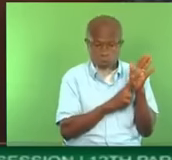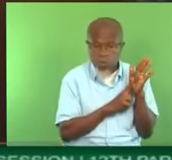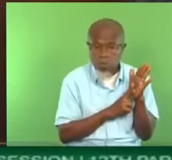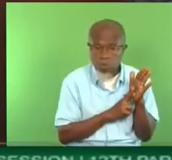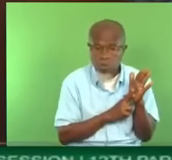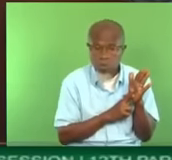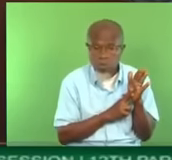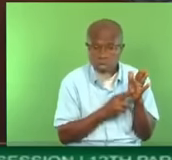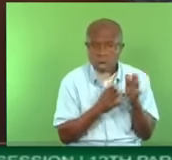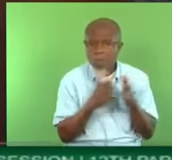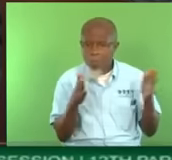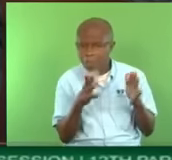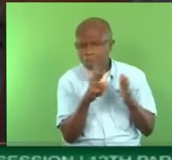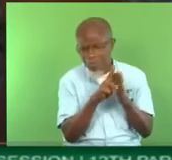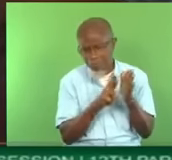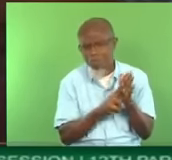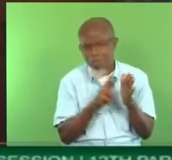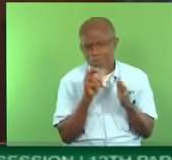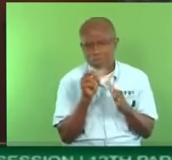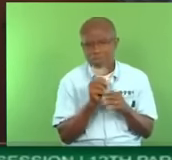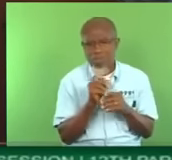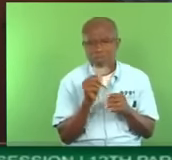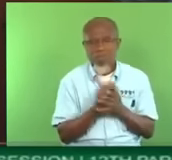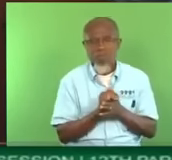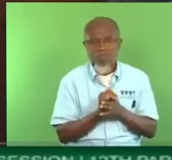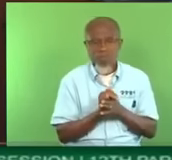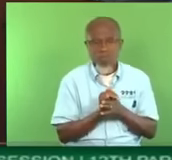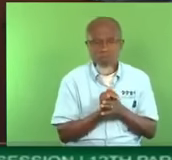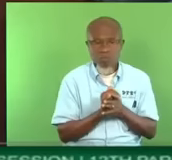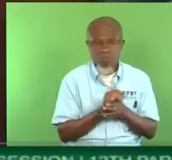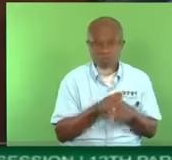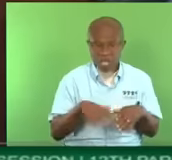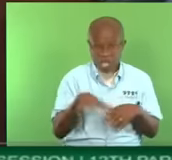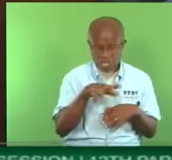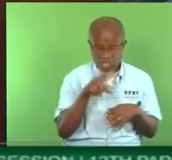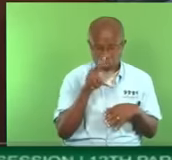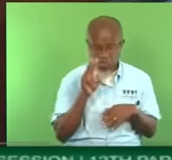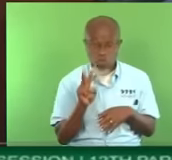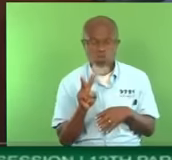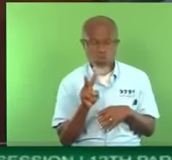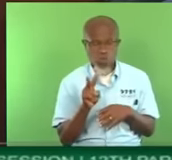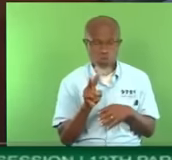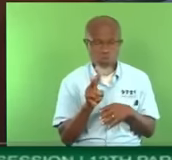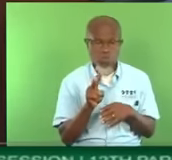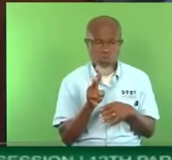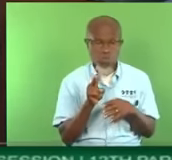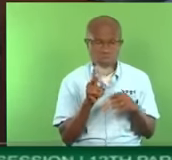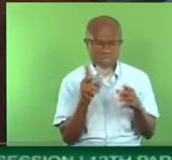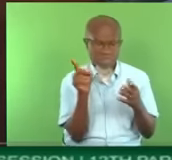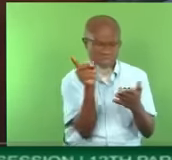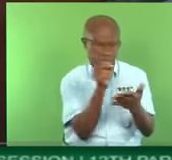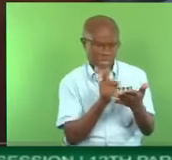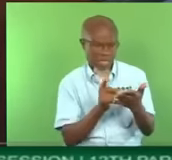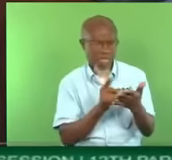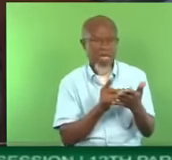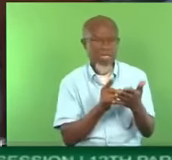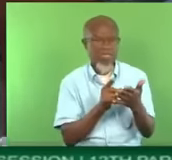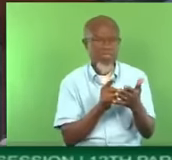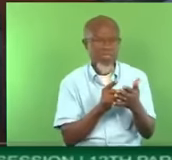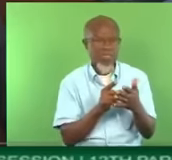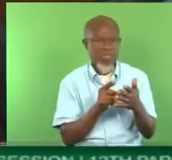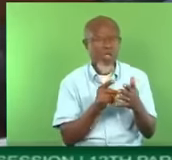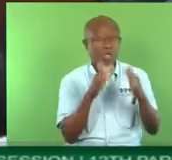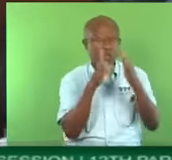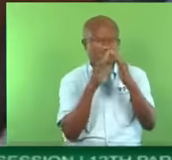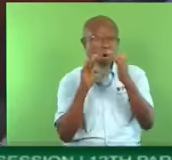A big report. Phase 2 design development report, Tongue Houses. Now this is of a particular